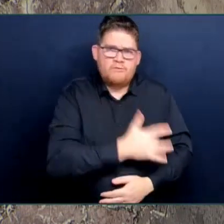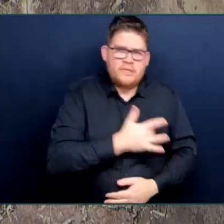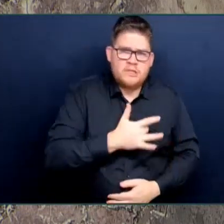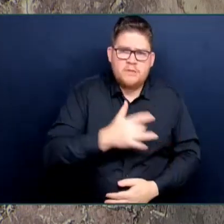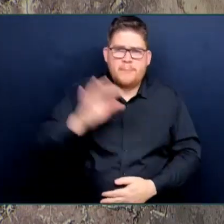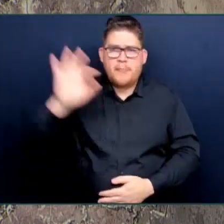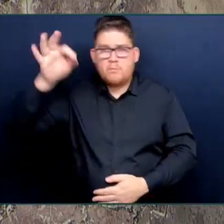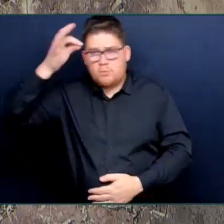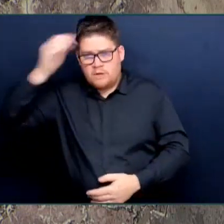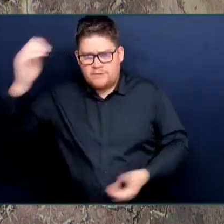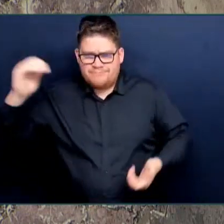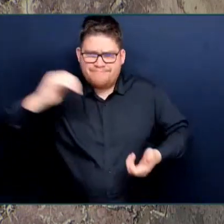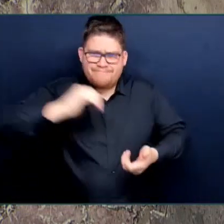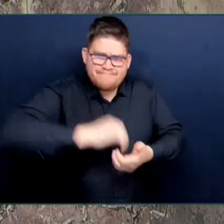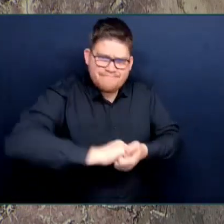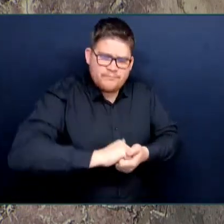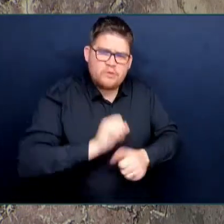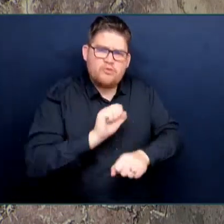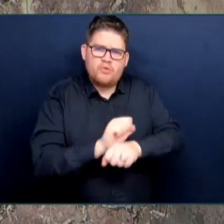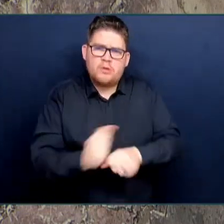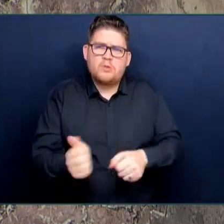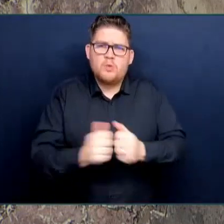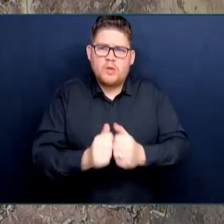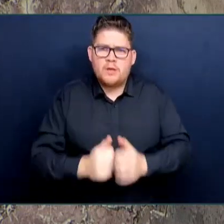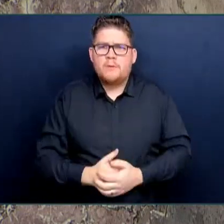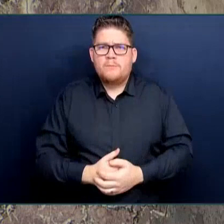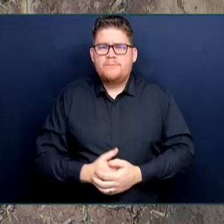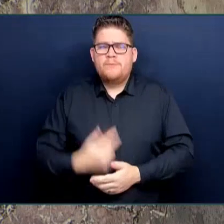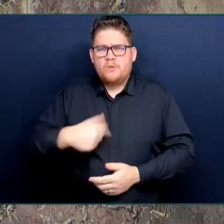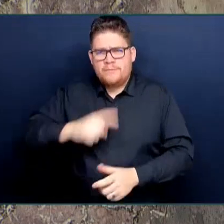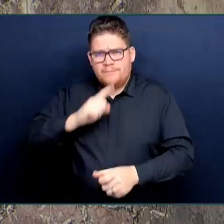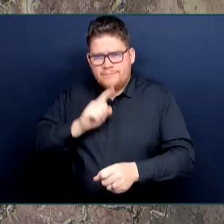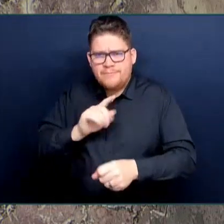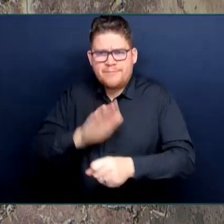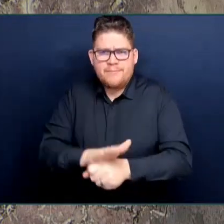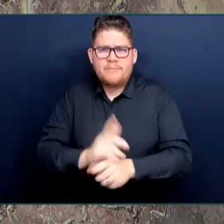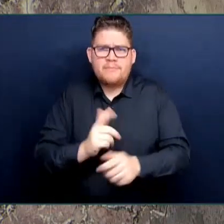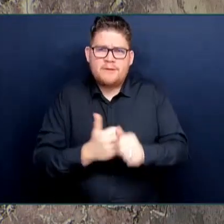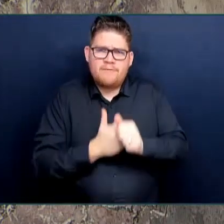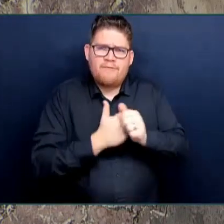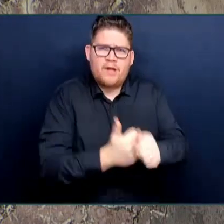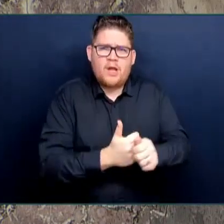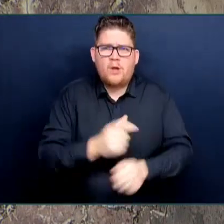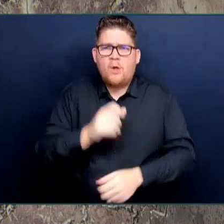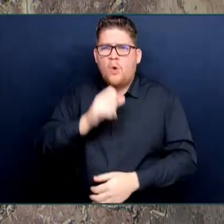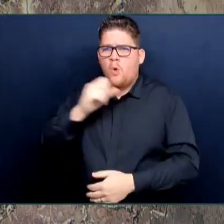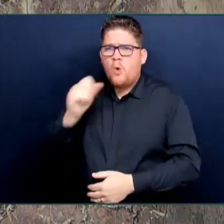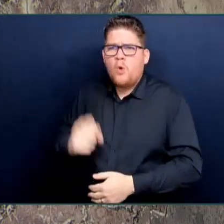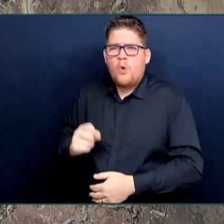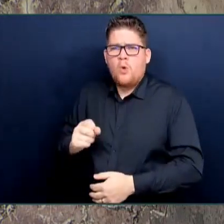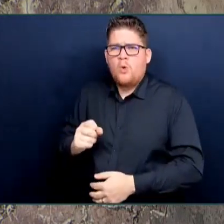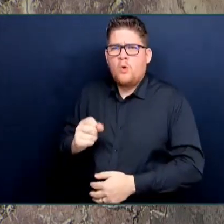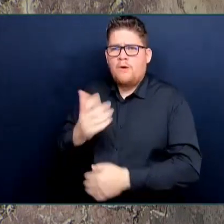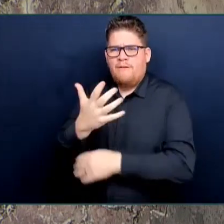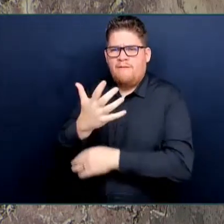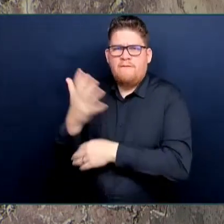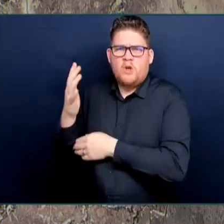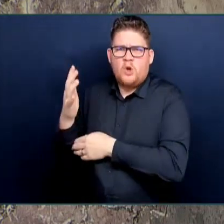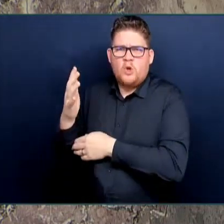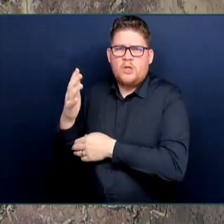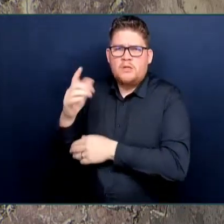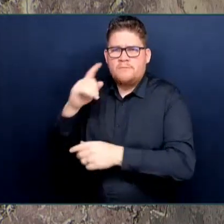implement all of the recommendations of the old-growth strategic review. That includes enacting biodiversity